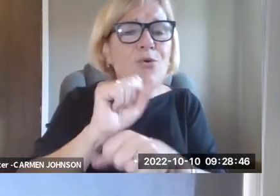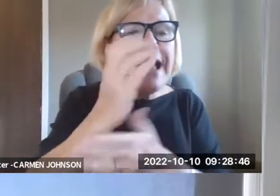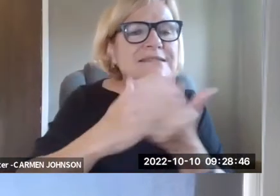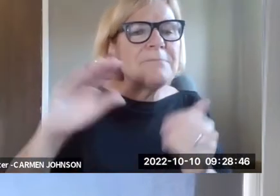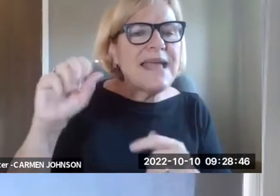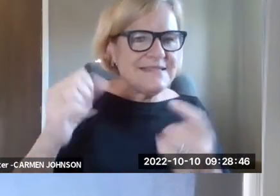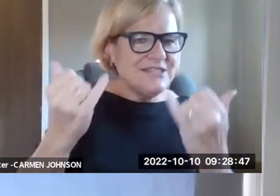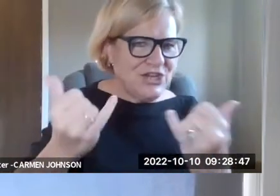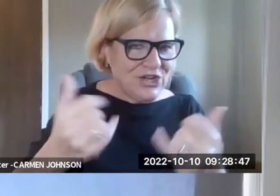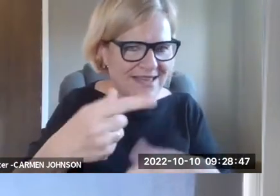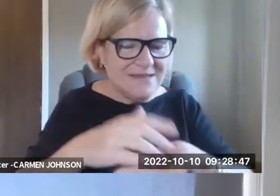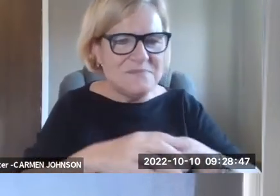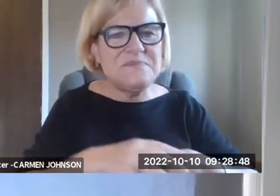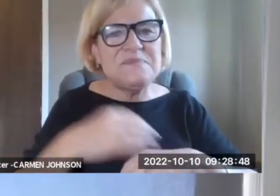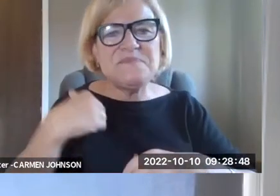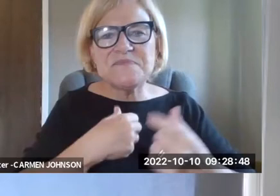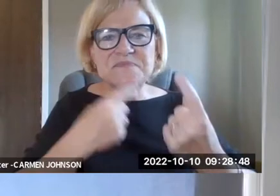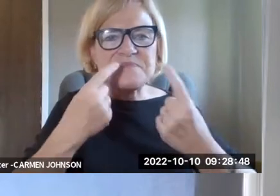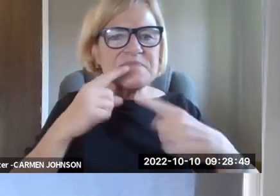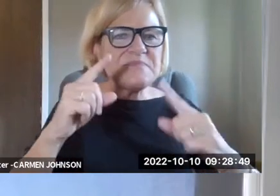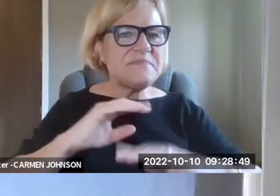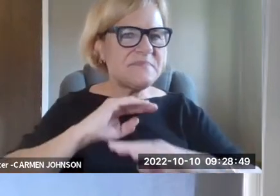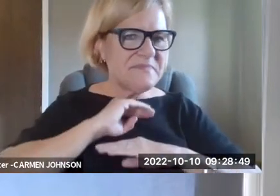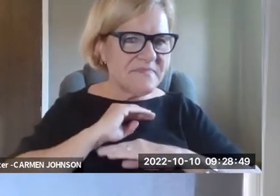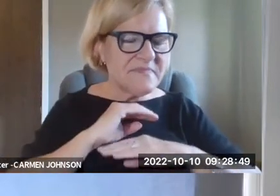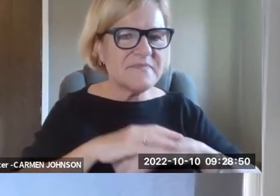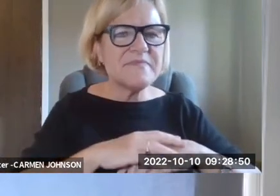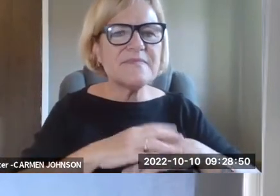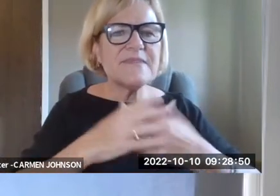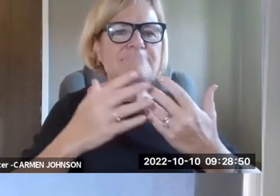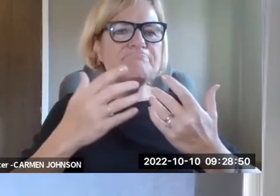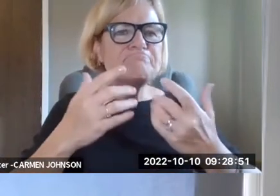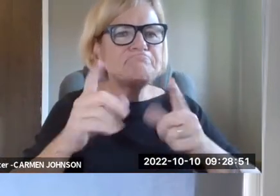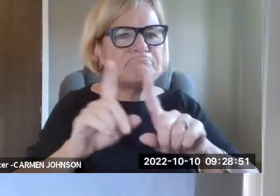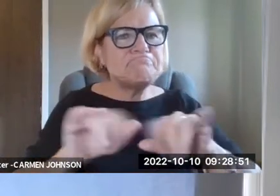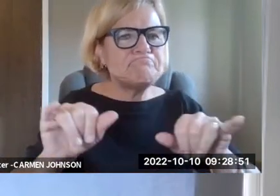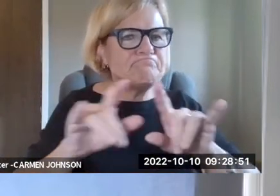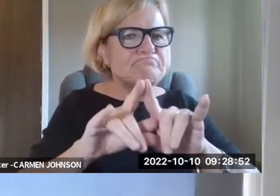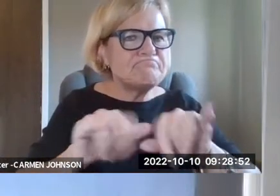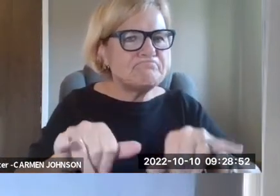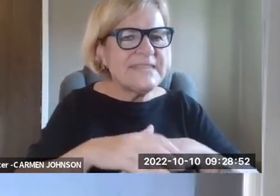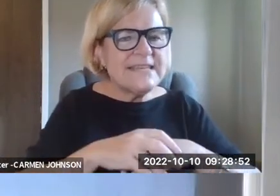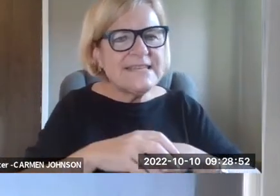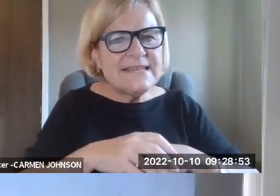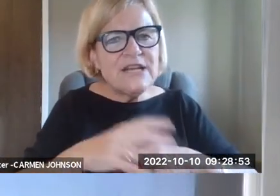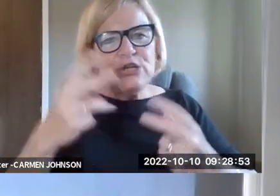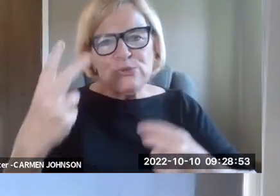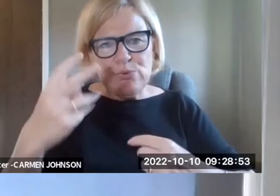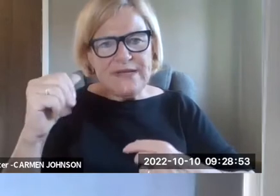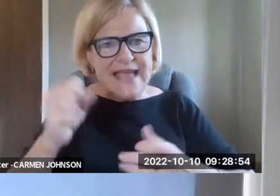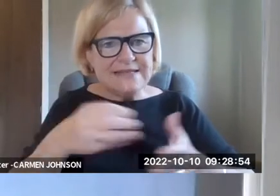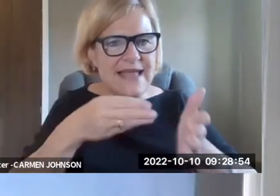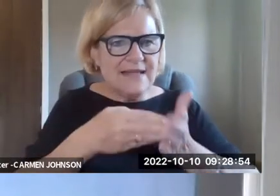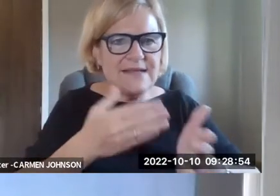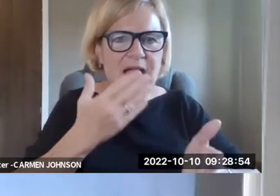generally. Um, so as Tessa mentioned, we're working on a couple of cases currently. Um, we ended up